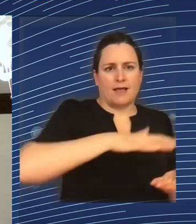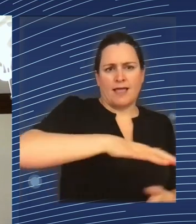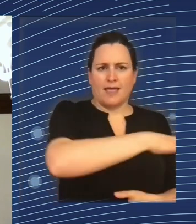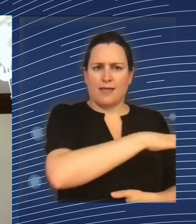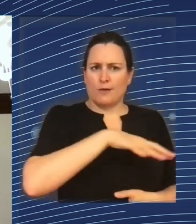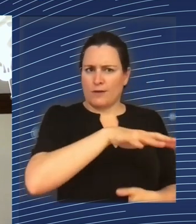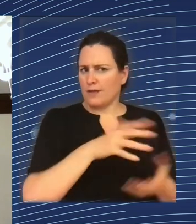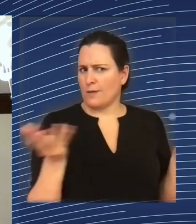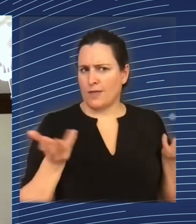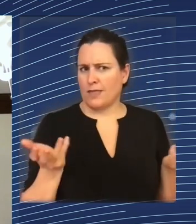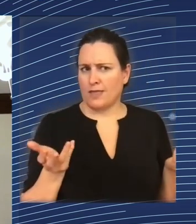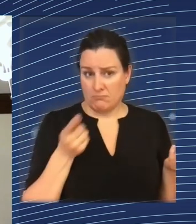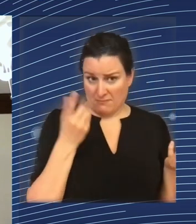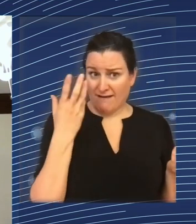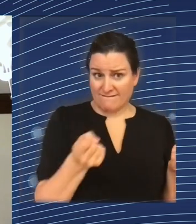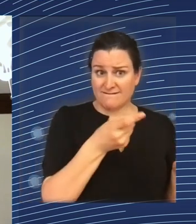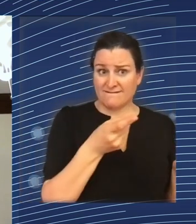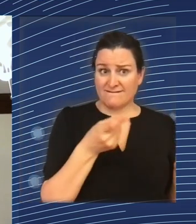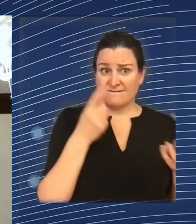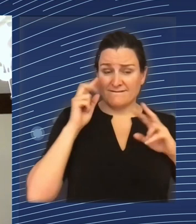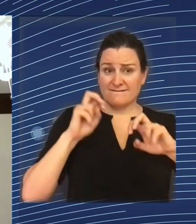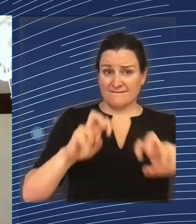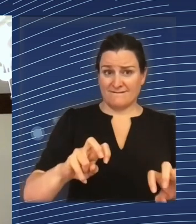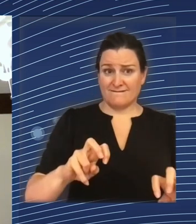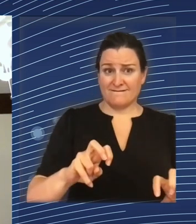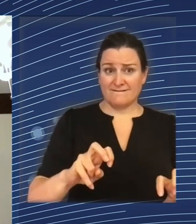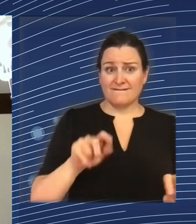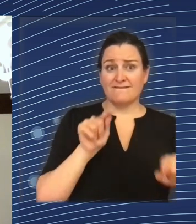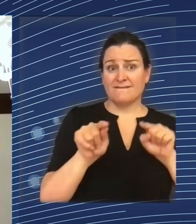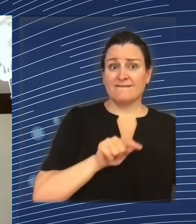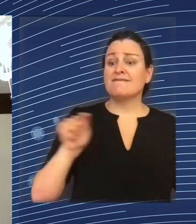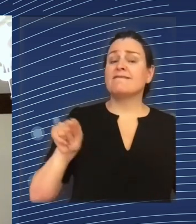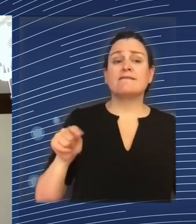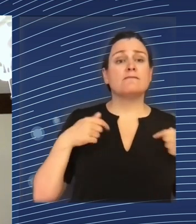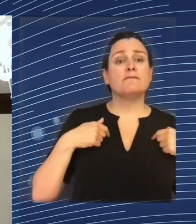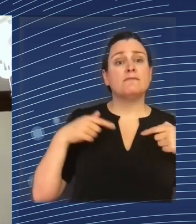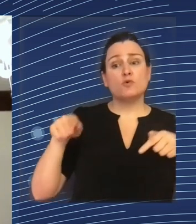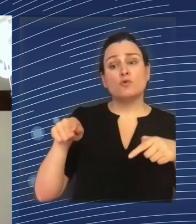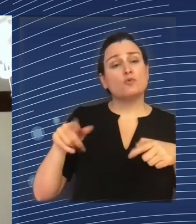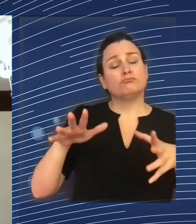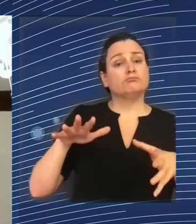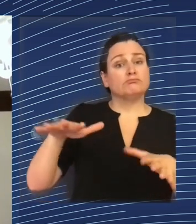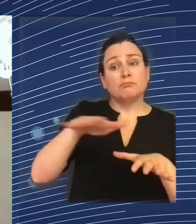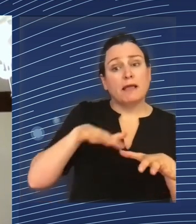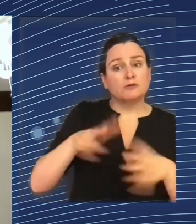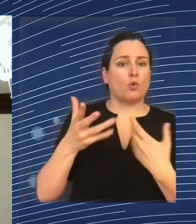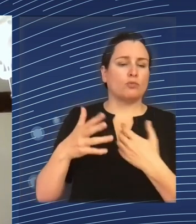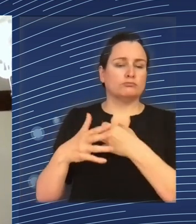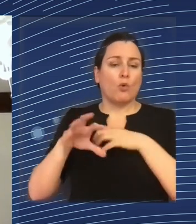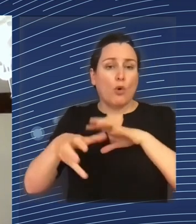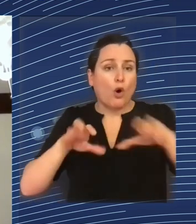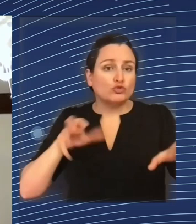that we actually have enough research about how much harder it is to get finance, depending on where geographically your company is based. But I'm sure there's a big difference.